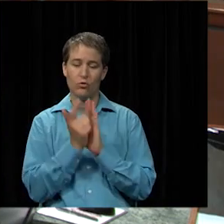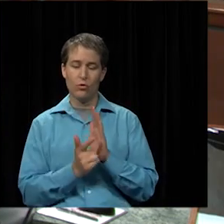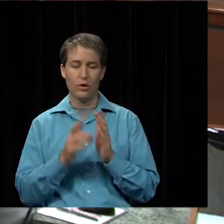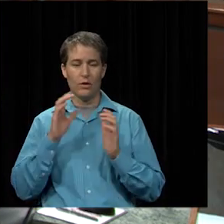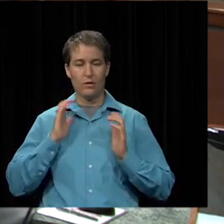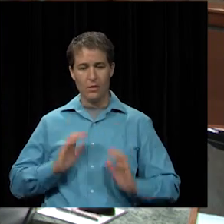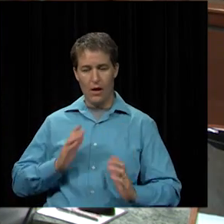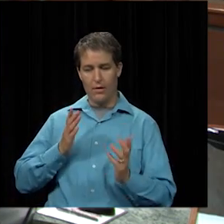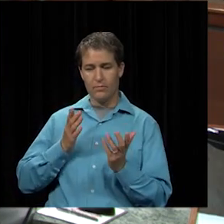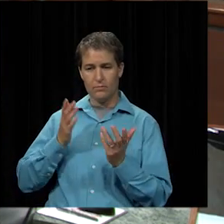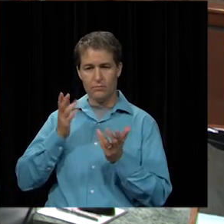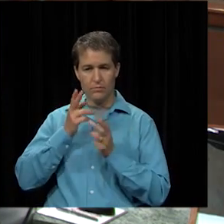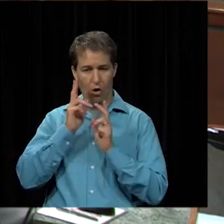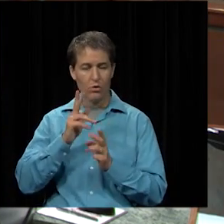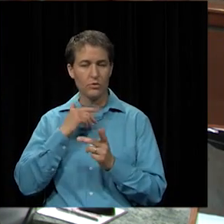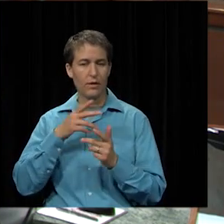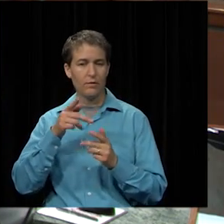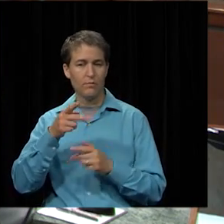privilege, and the public interest.